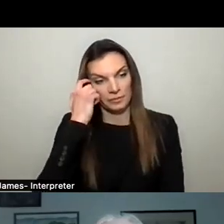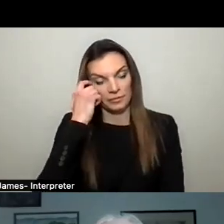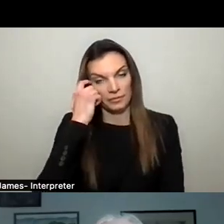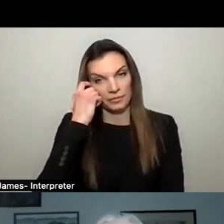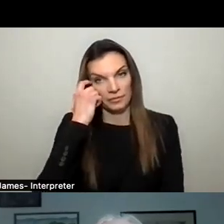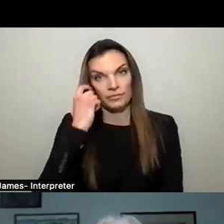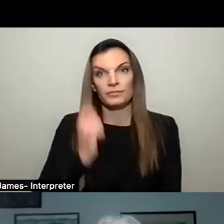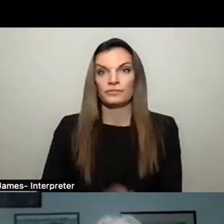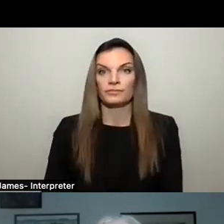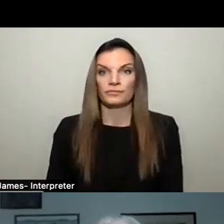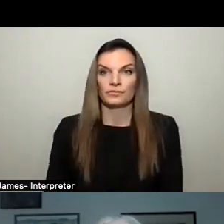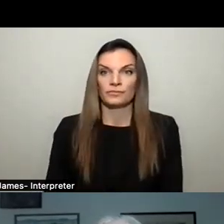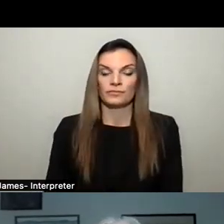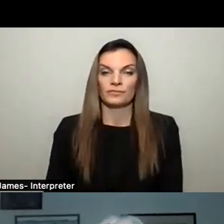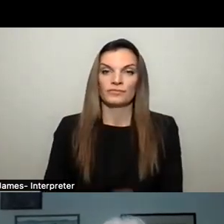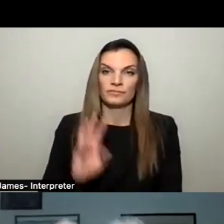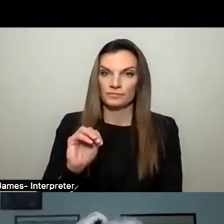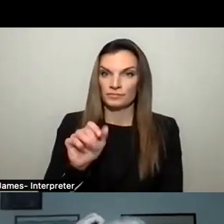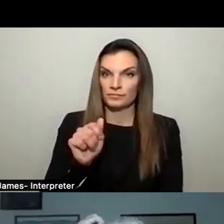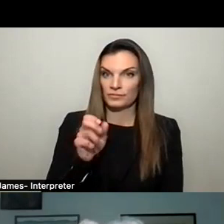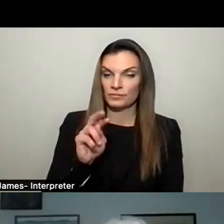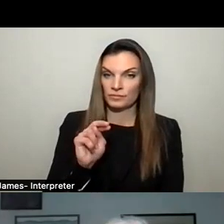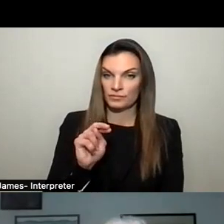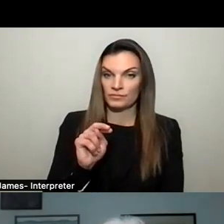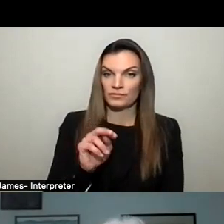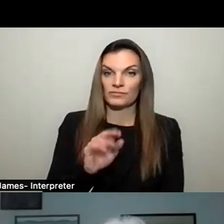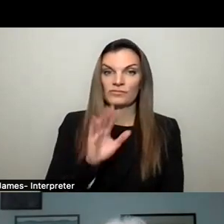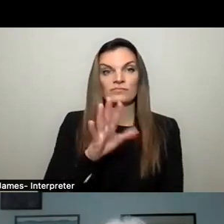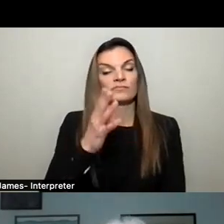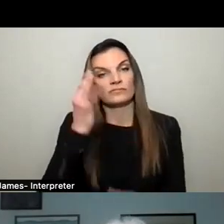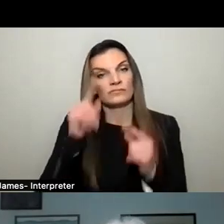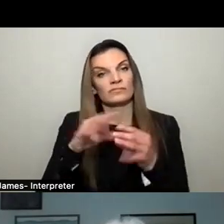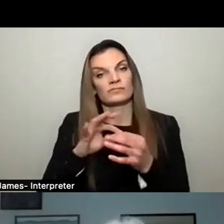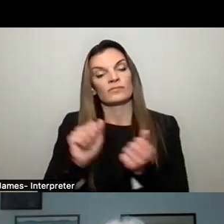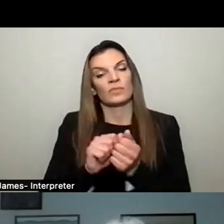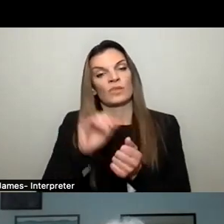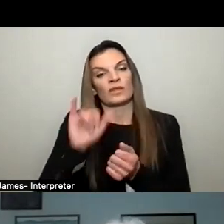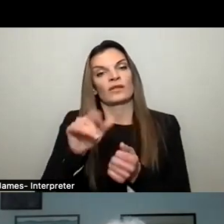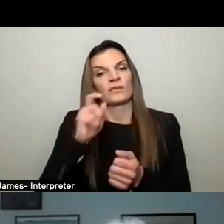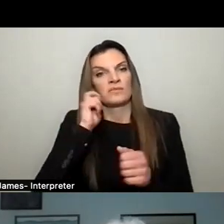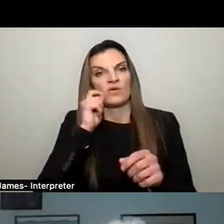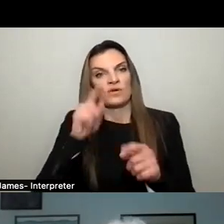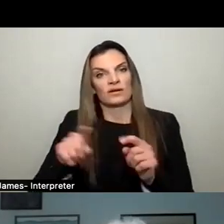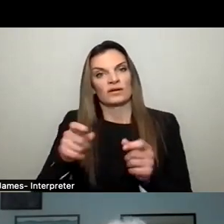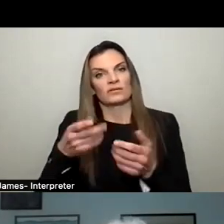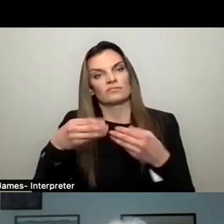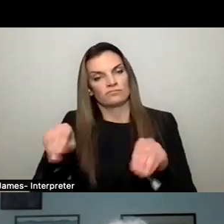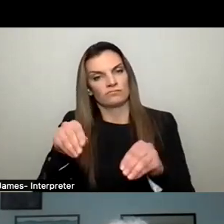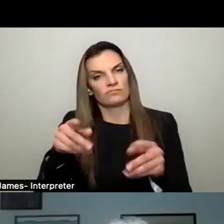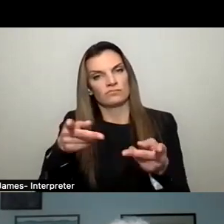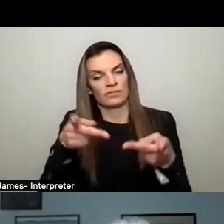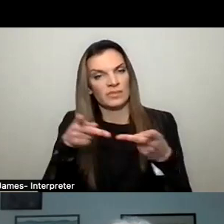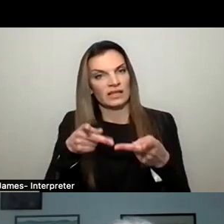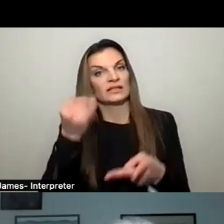Uh, Martin, what are your thoughts on opening marijuana dispensaries in Sleepy Hollow and what, if any